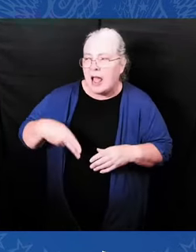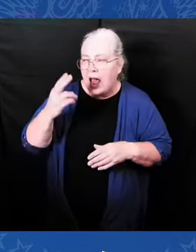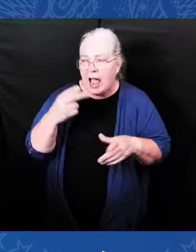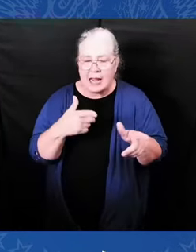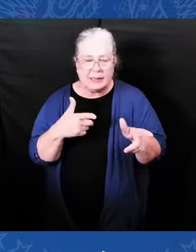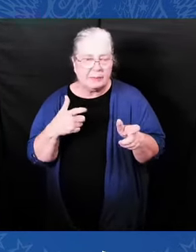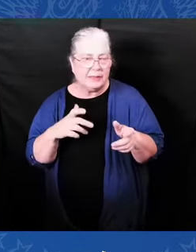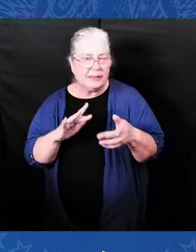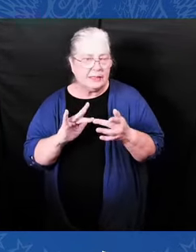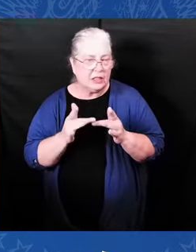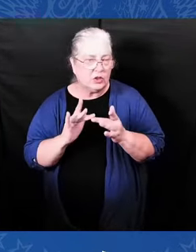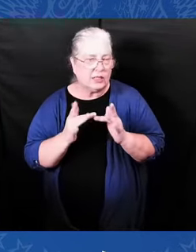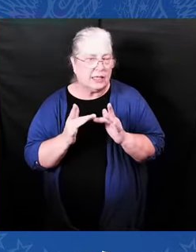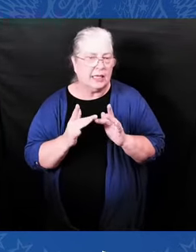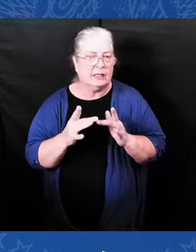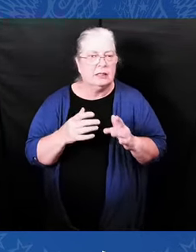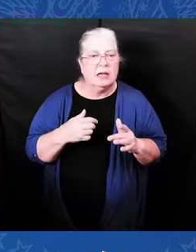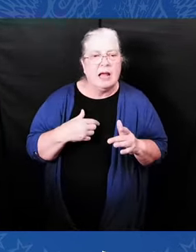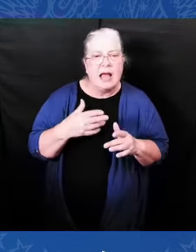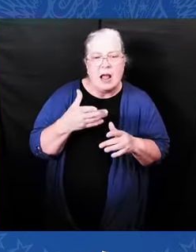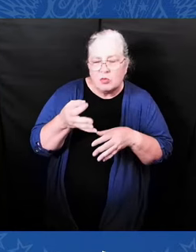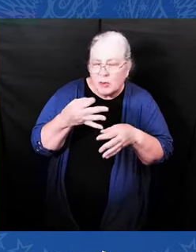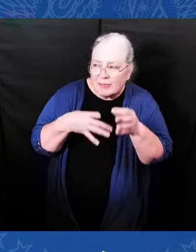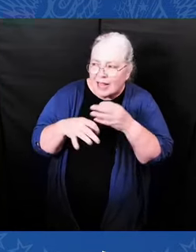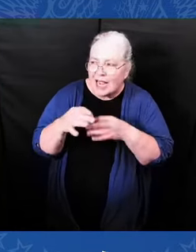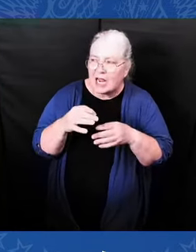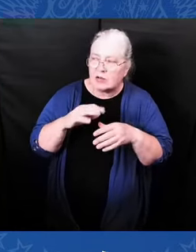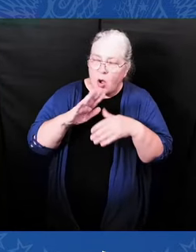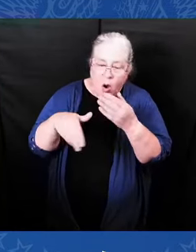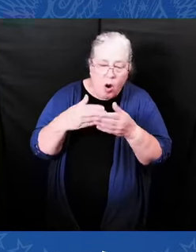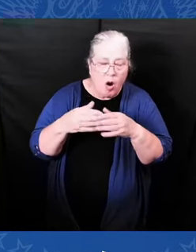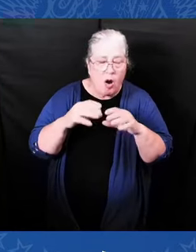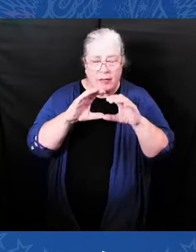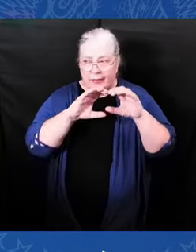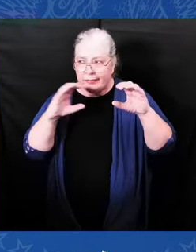faucet and be sure they're drinking clean water and not damaging their brains.